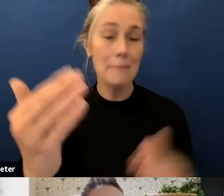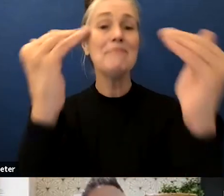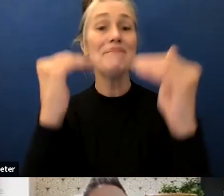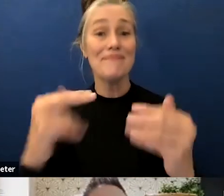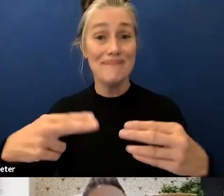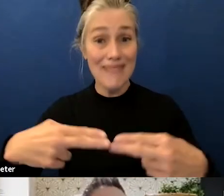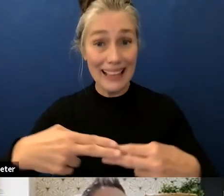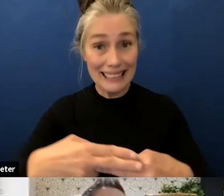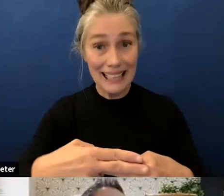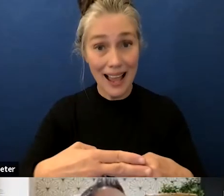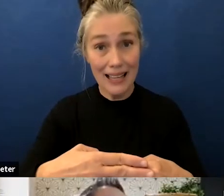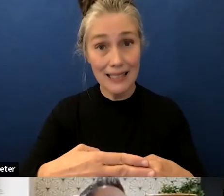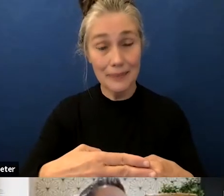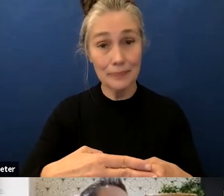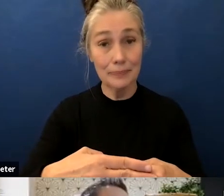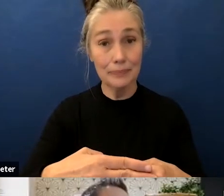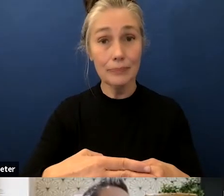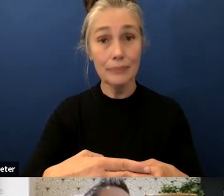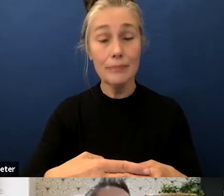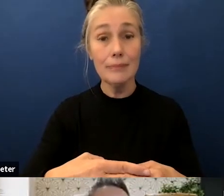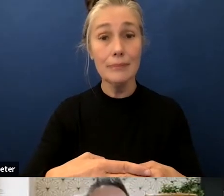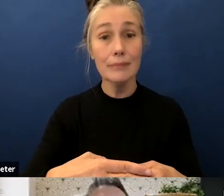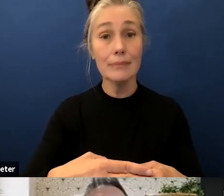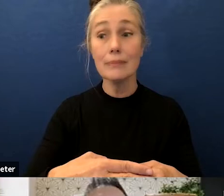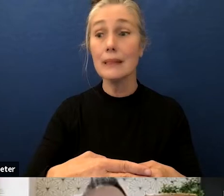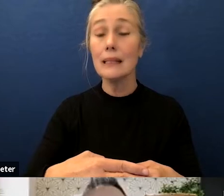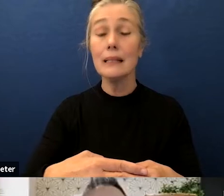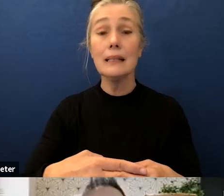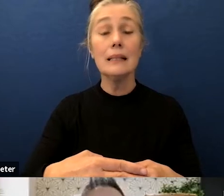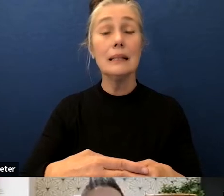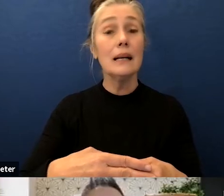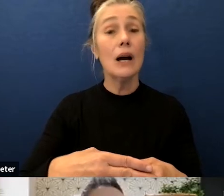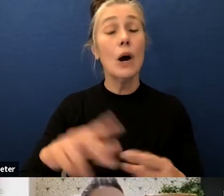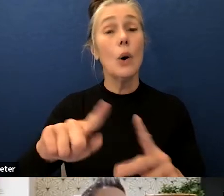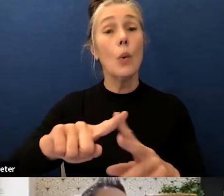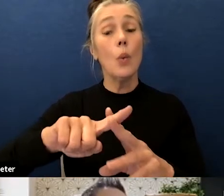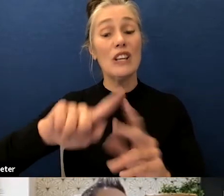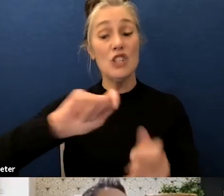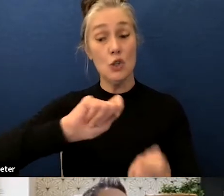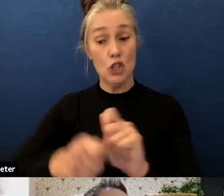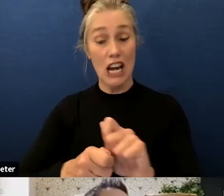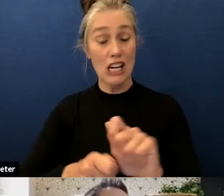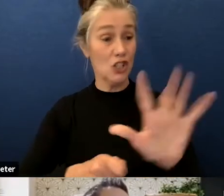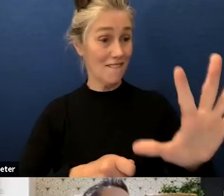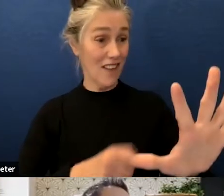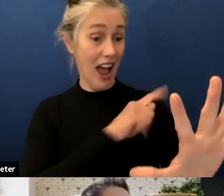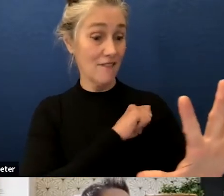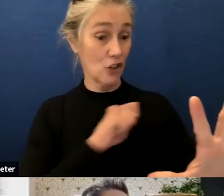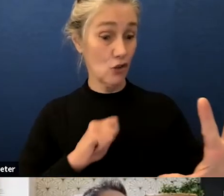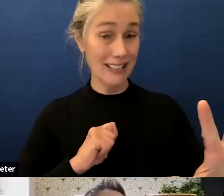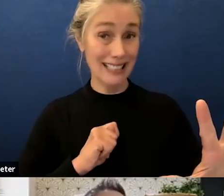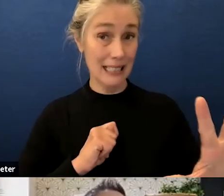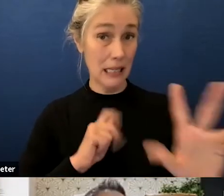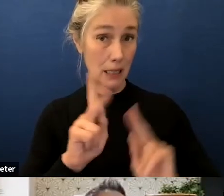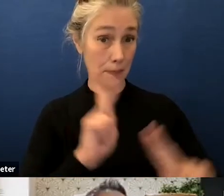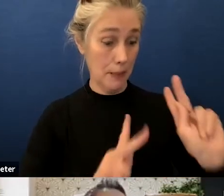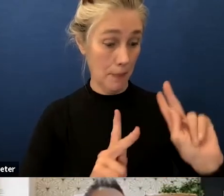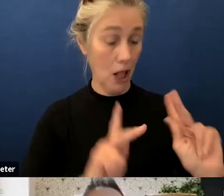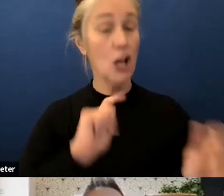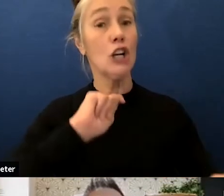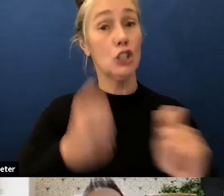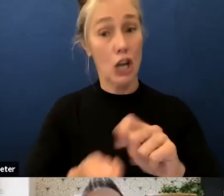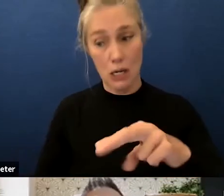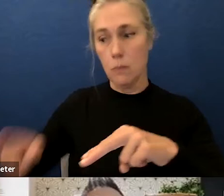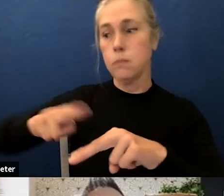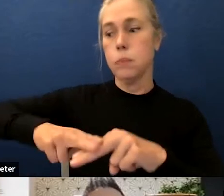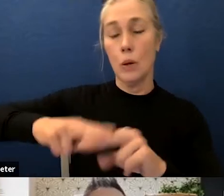just a few things to point out here so when you move from a five to a seven you can see that our ideal trustee area